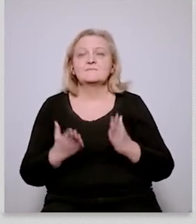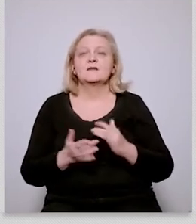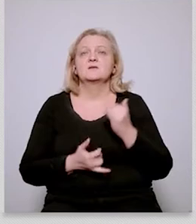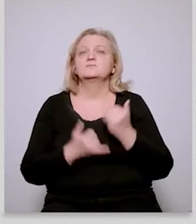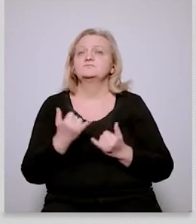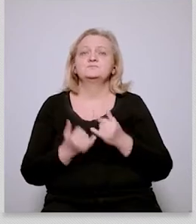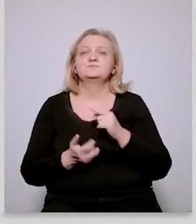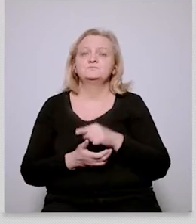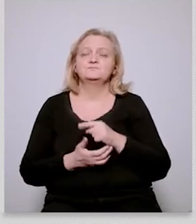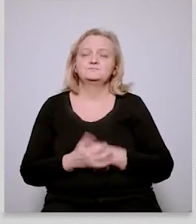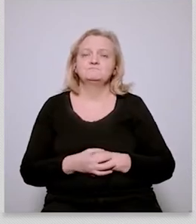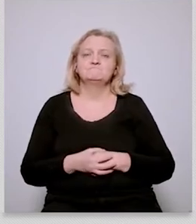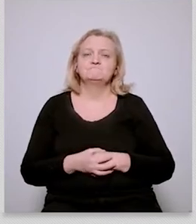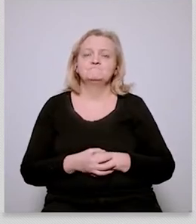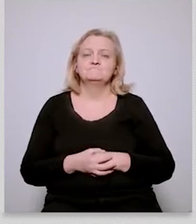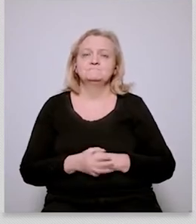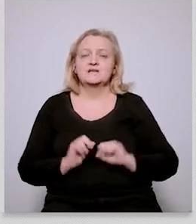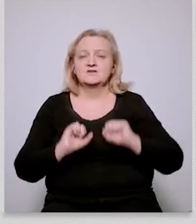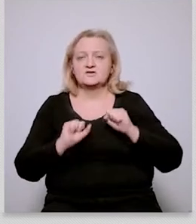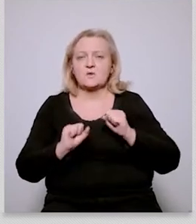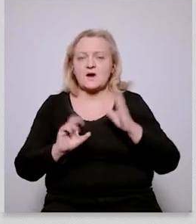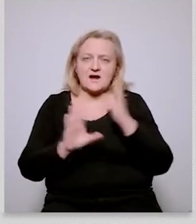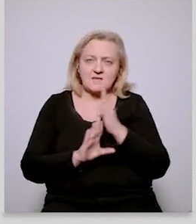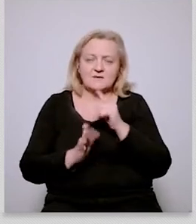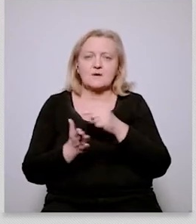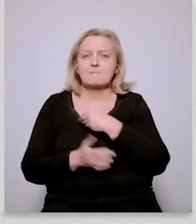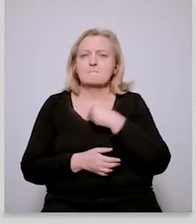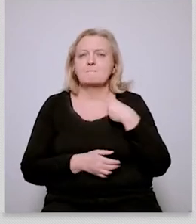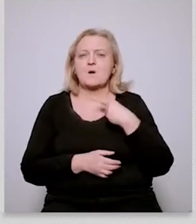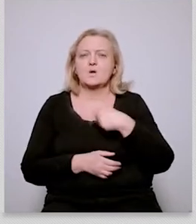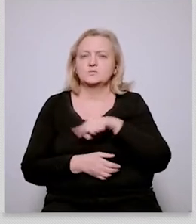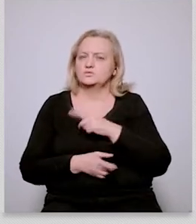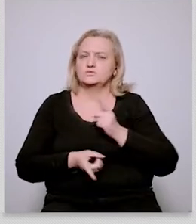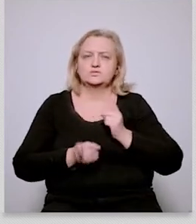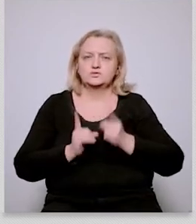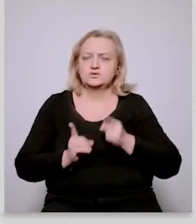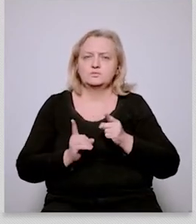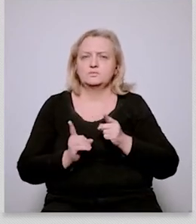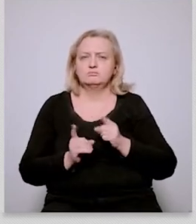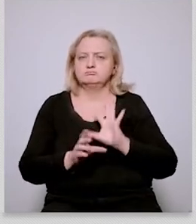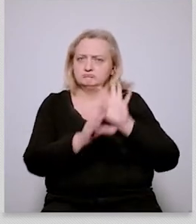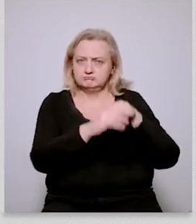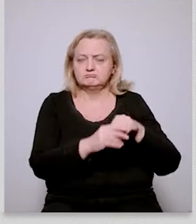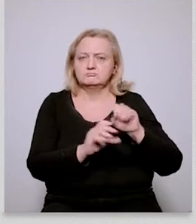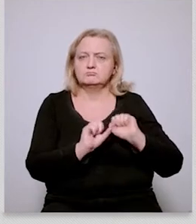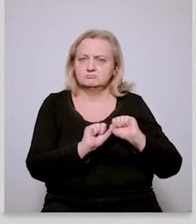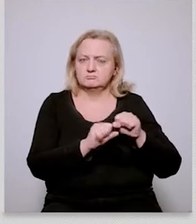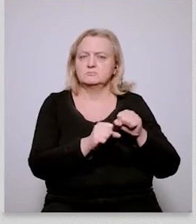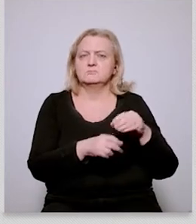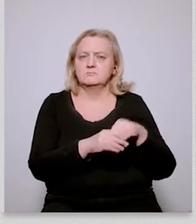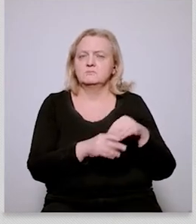terms of incorporating them even into into the into the constitution so you actually have an older generation